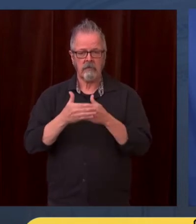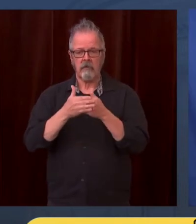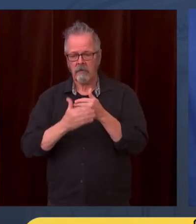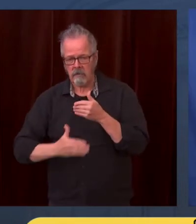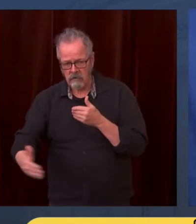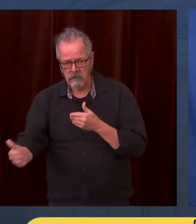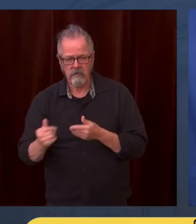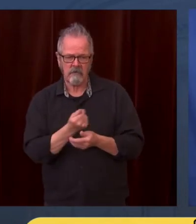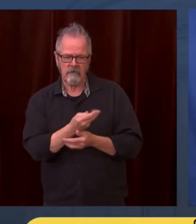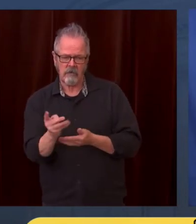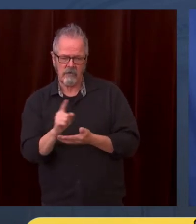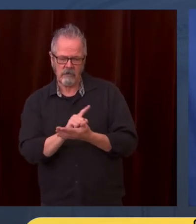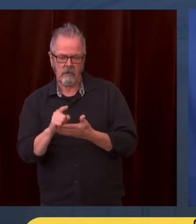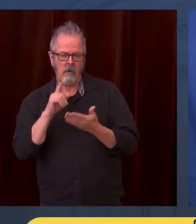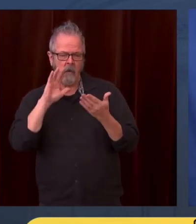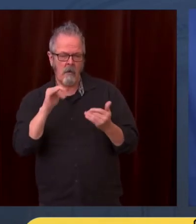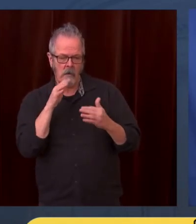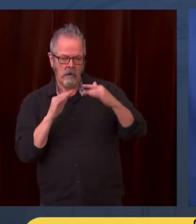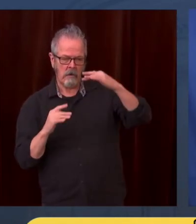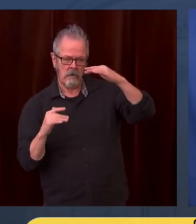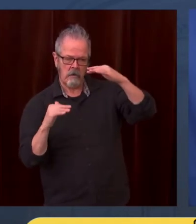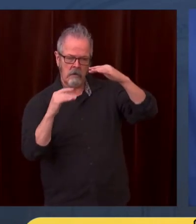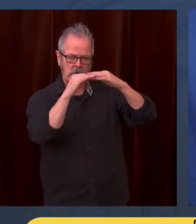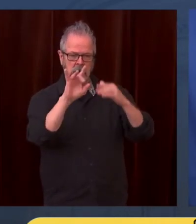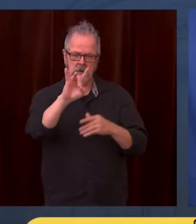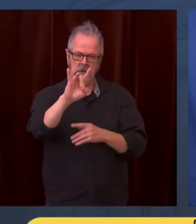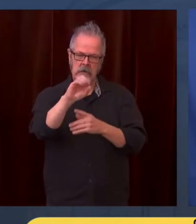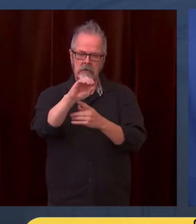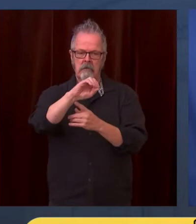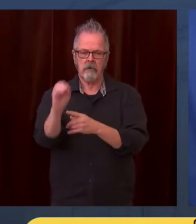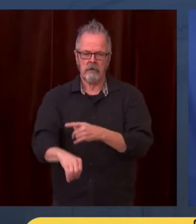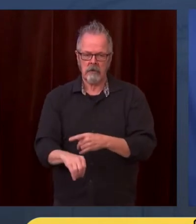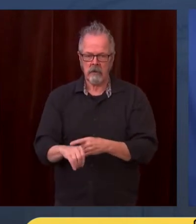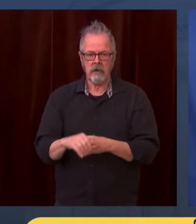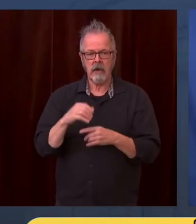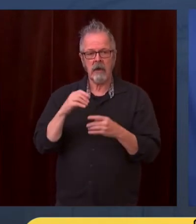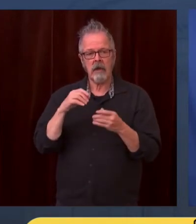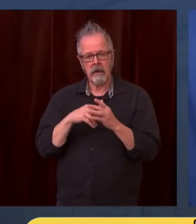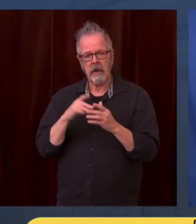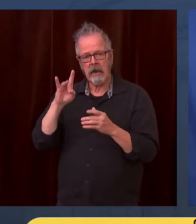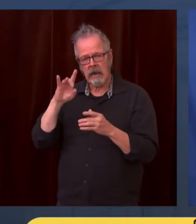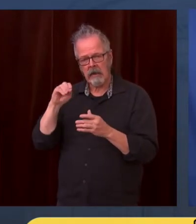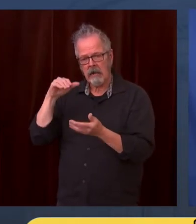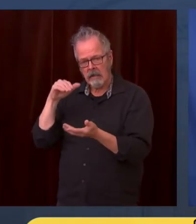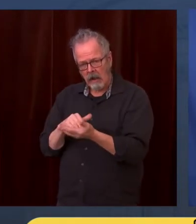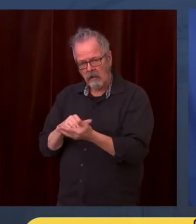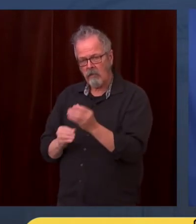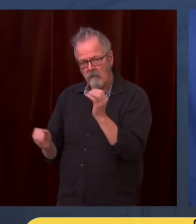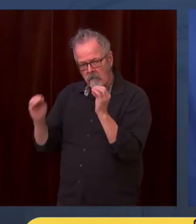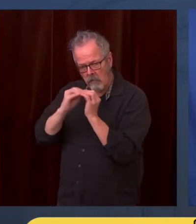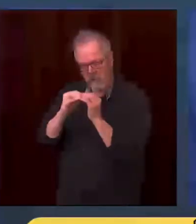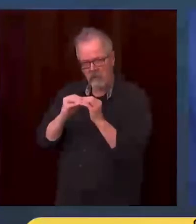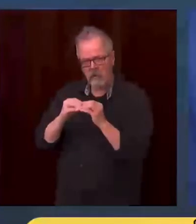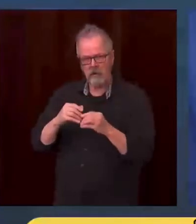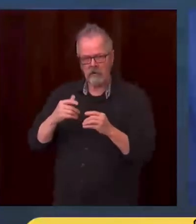in part, because of the Omicron news probably, are increasing their acceptance and usage of the